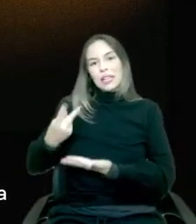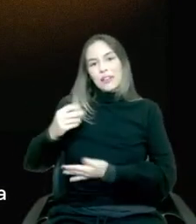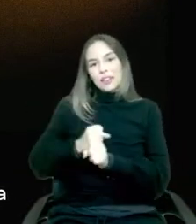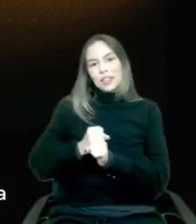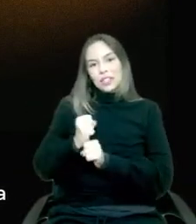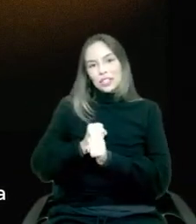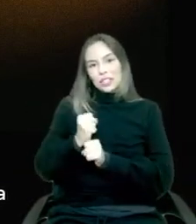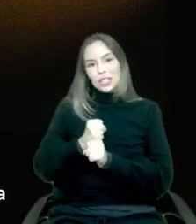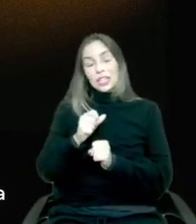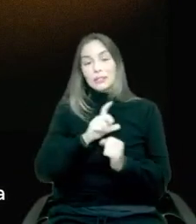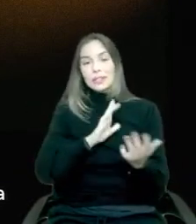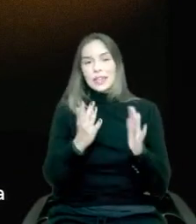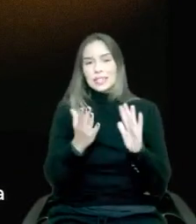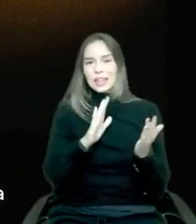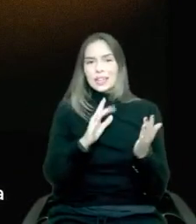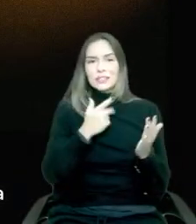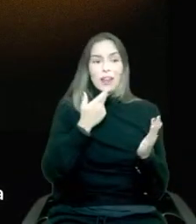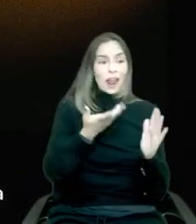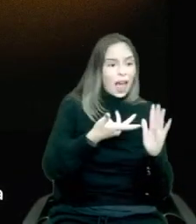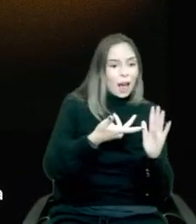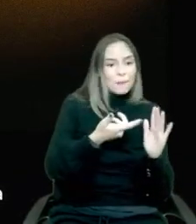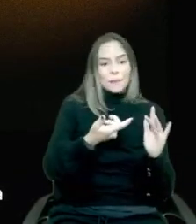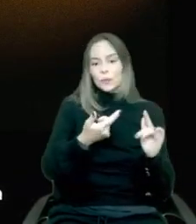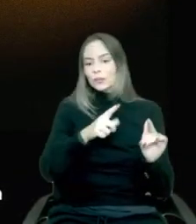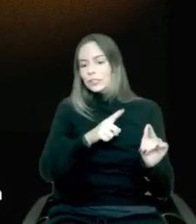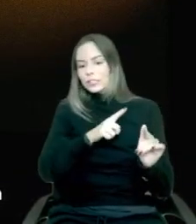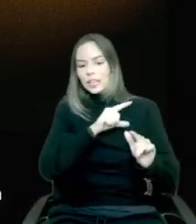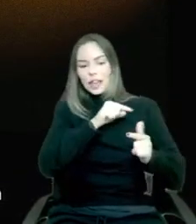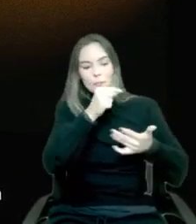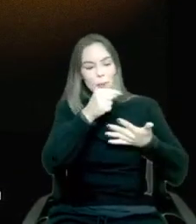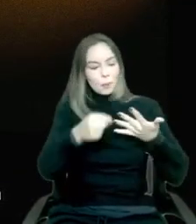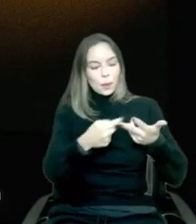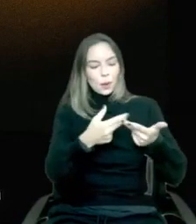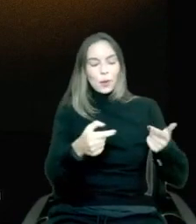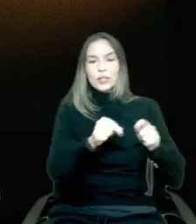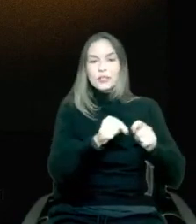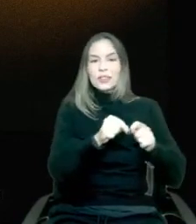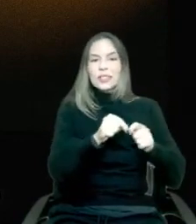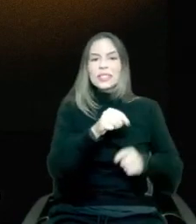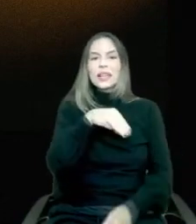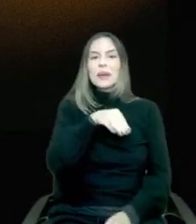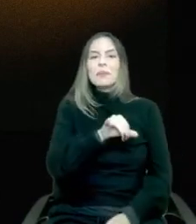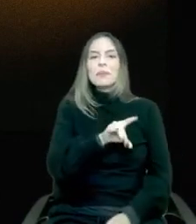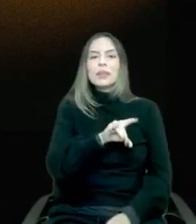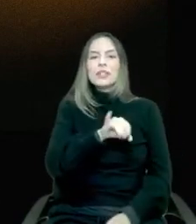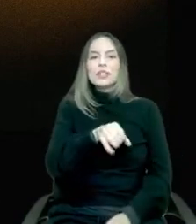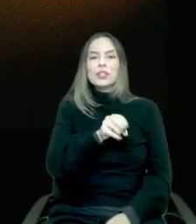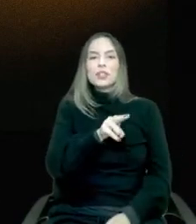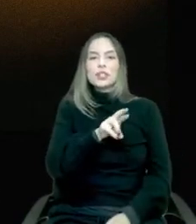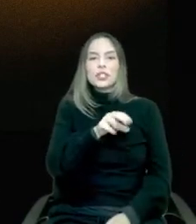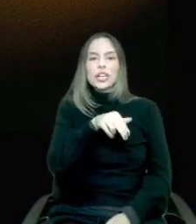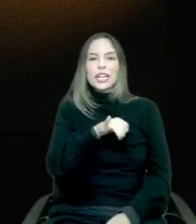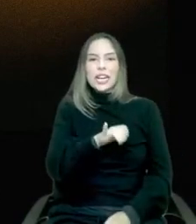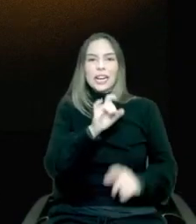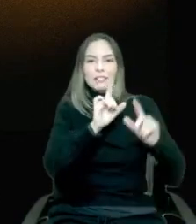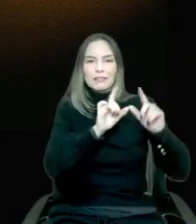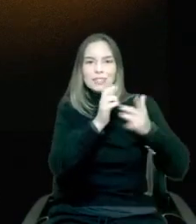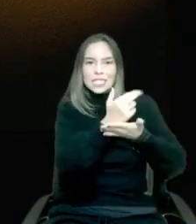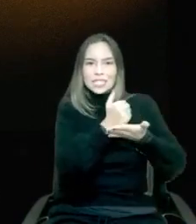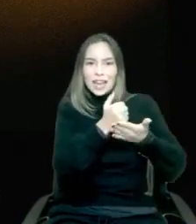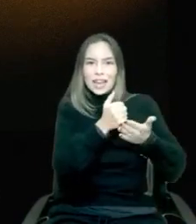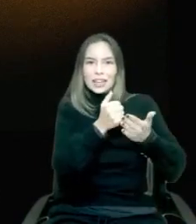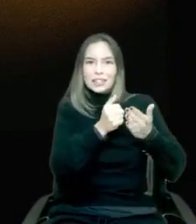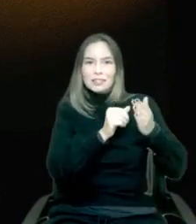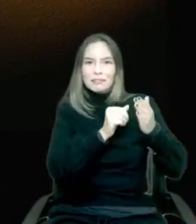this is great. We're accelerating through. Look at all of this stuff that I'm doing in mid-journey to this end of the abomination on creativity. And I am an